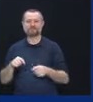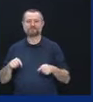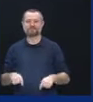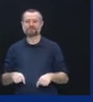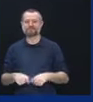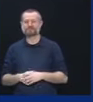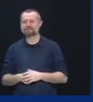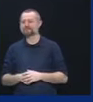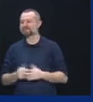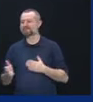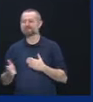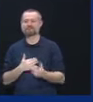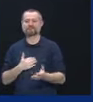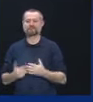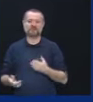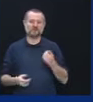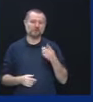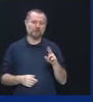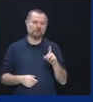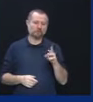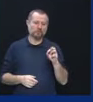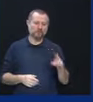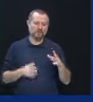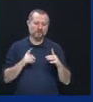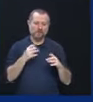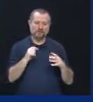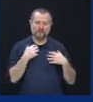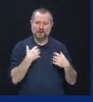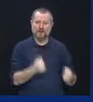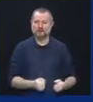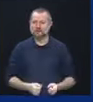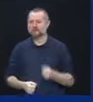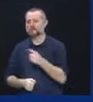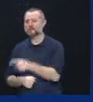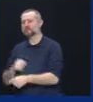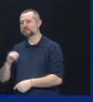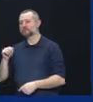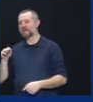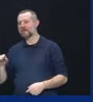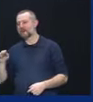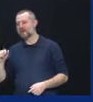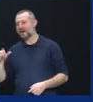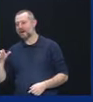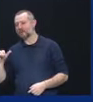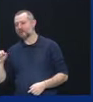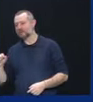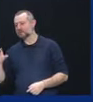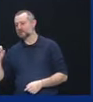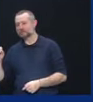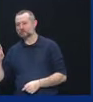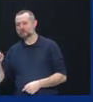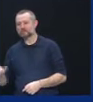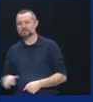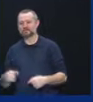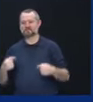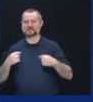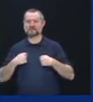Whether it's Dr. Zucker in the health department, whether it's Jim Malatras at SUNY, I take